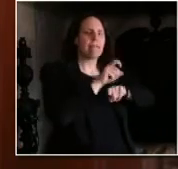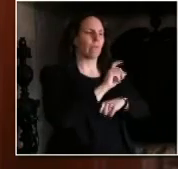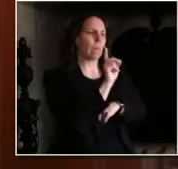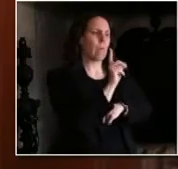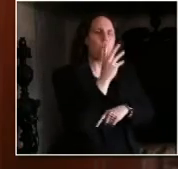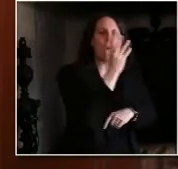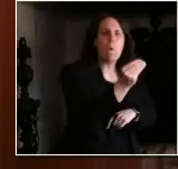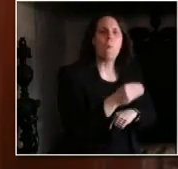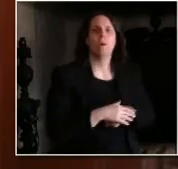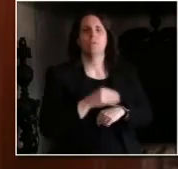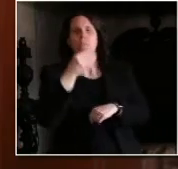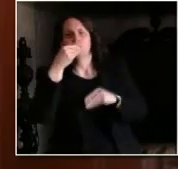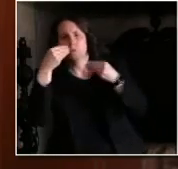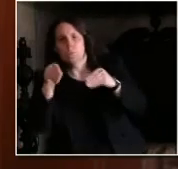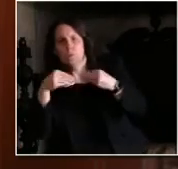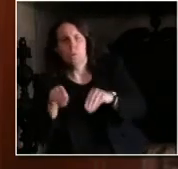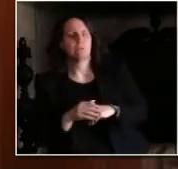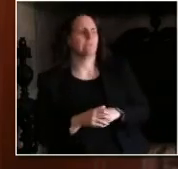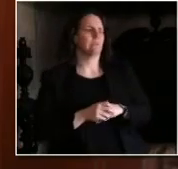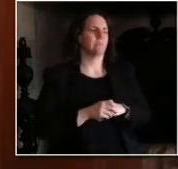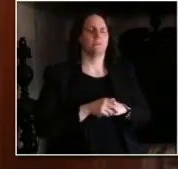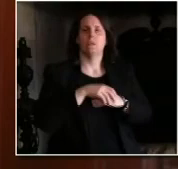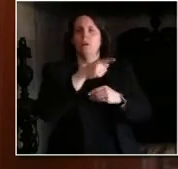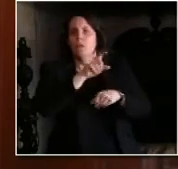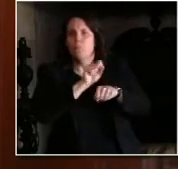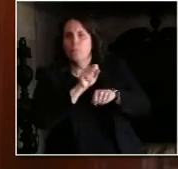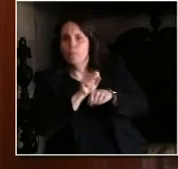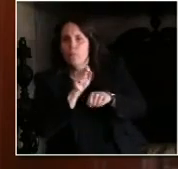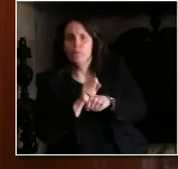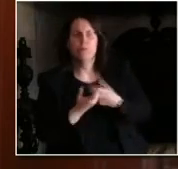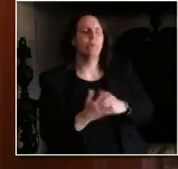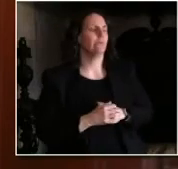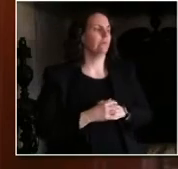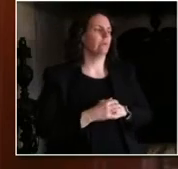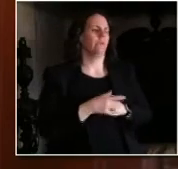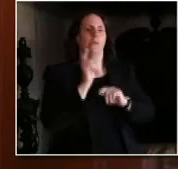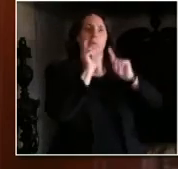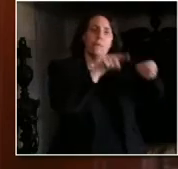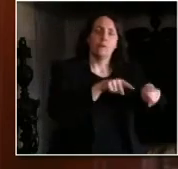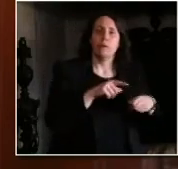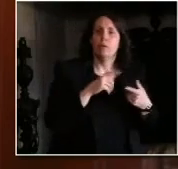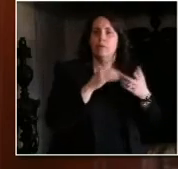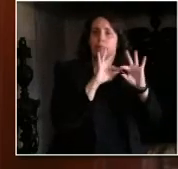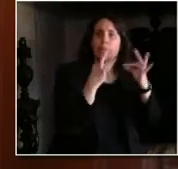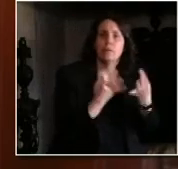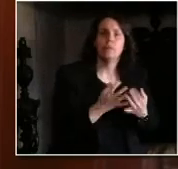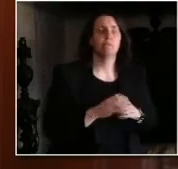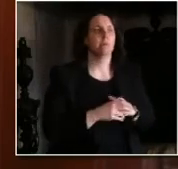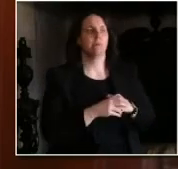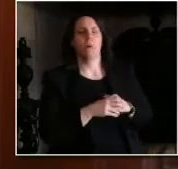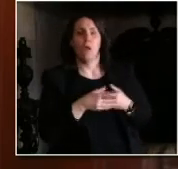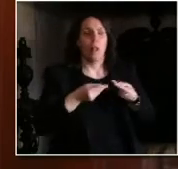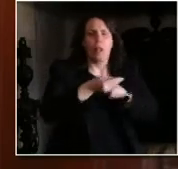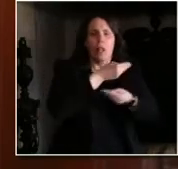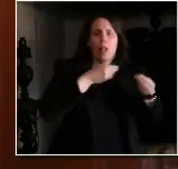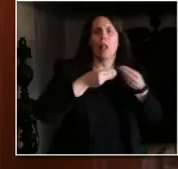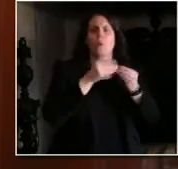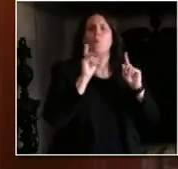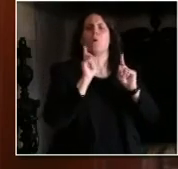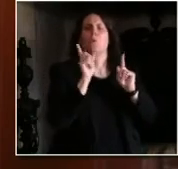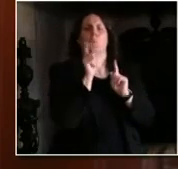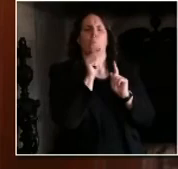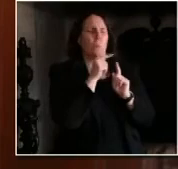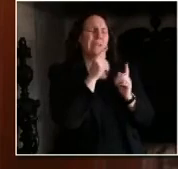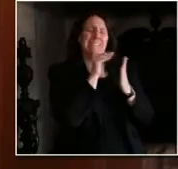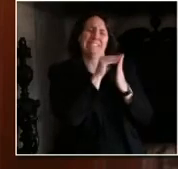and time-consuming work, but it is an essential program and component of our plan to safely reopen